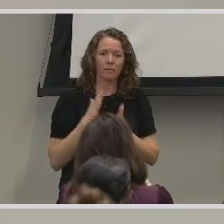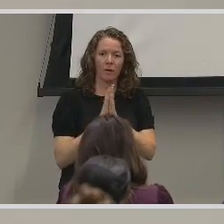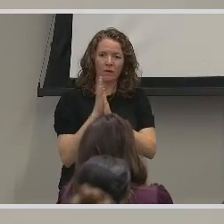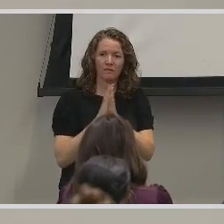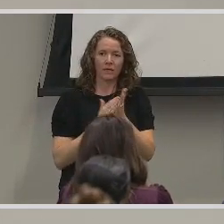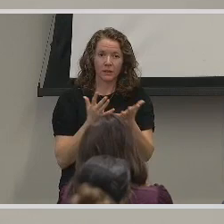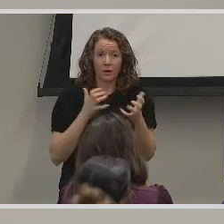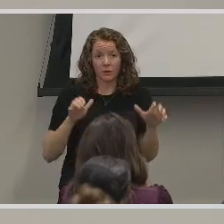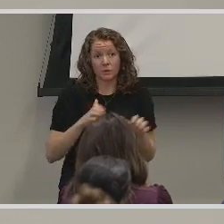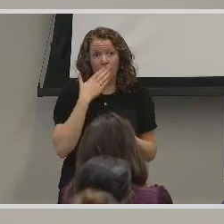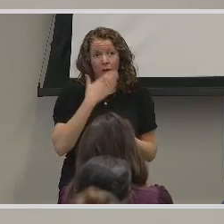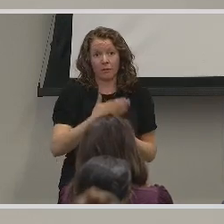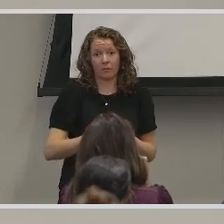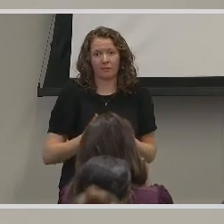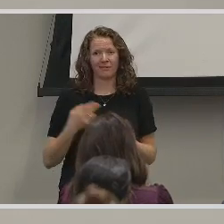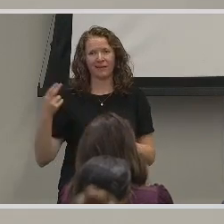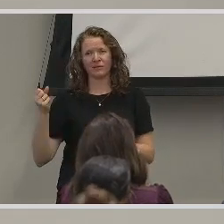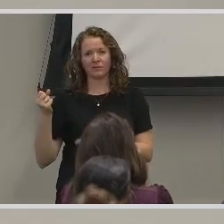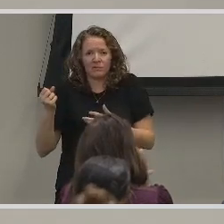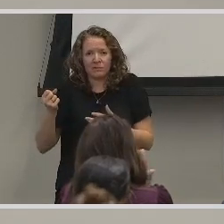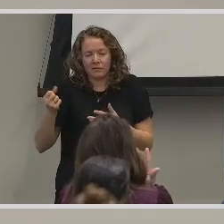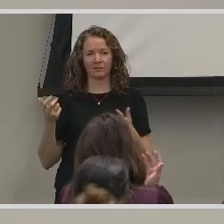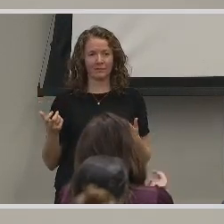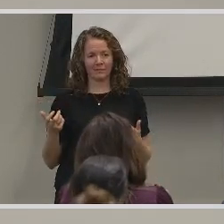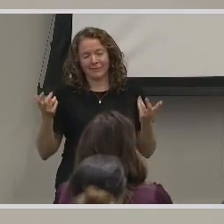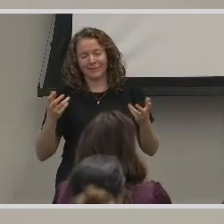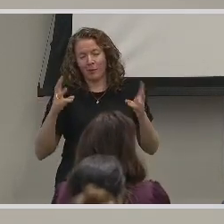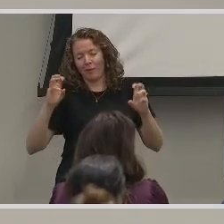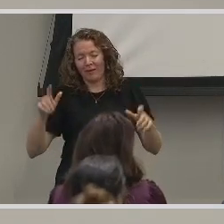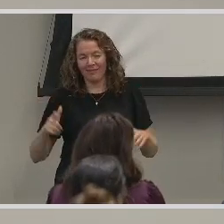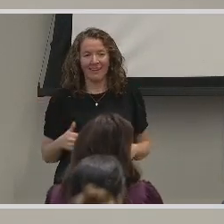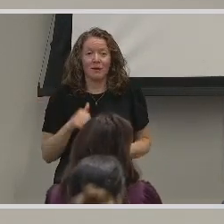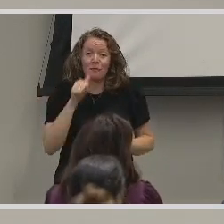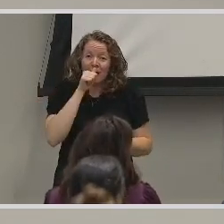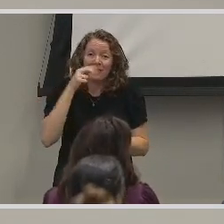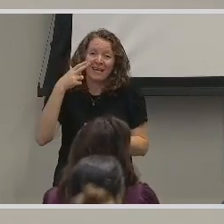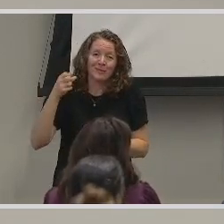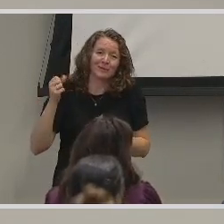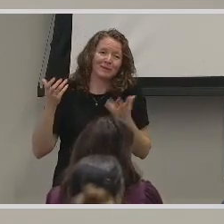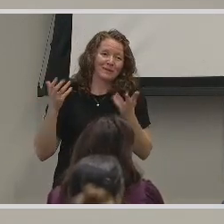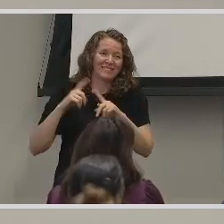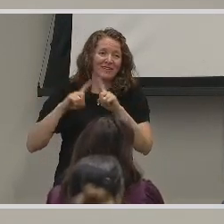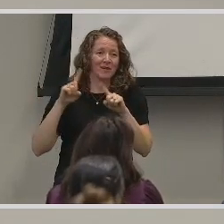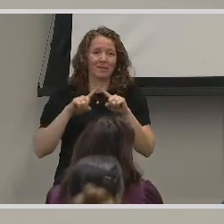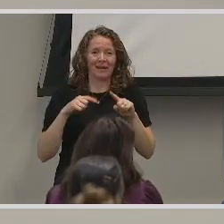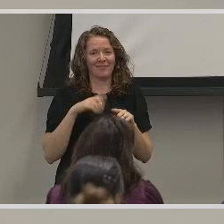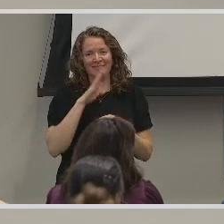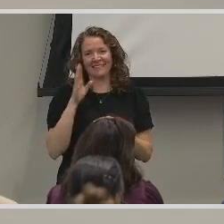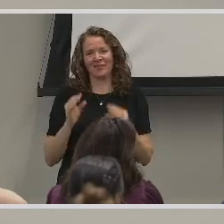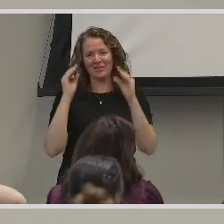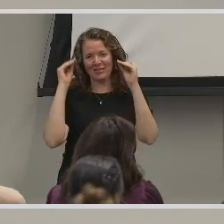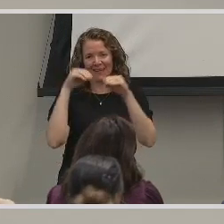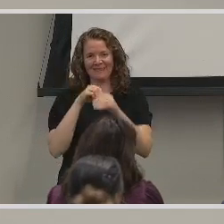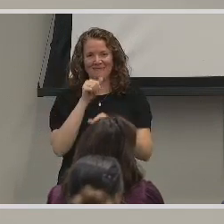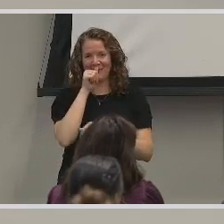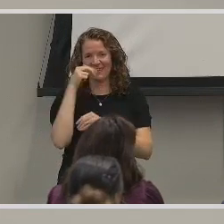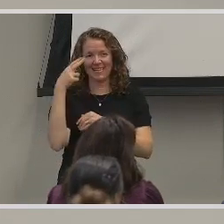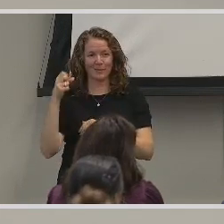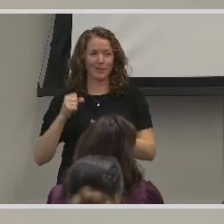You're going to want to do well. High school, you don't... Well, maybe a private high school would be different, but I've never taught a private high school.